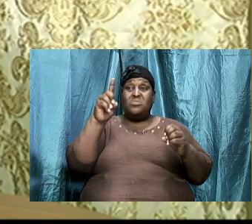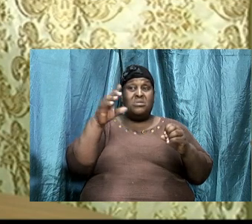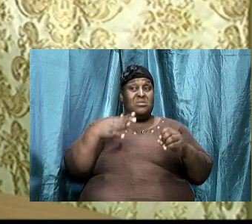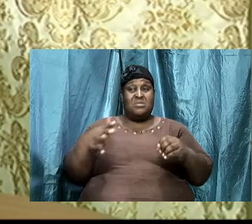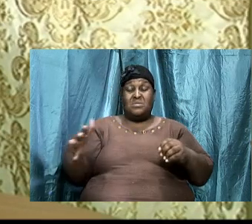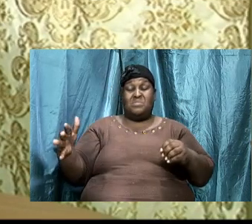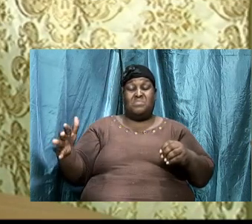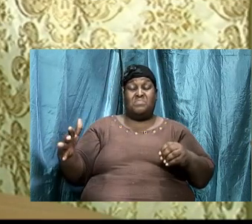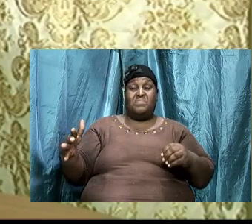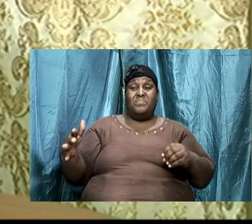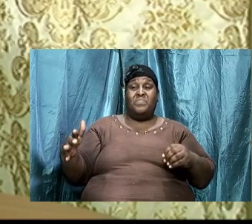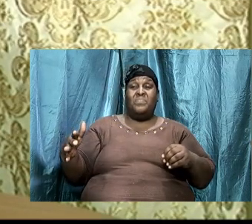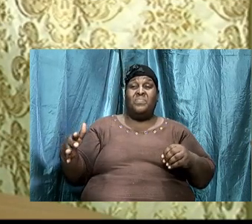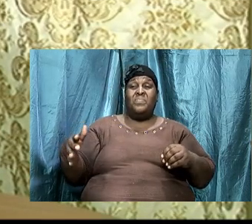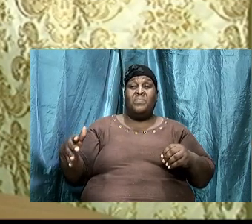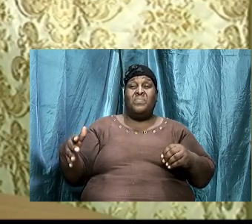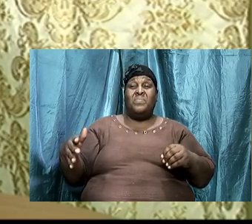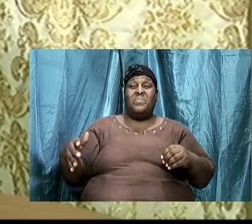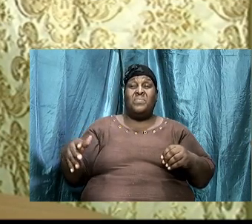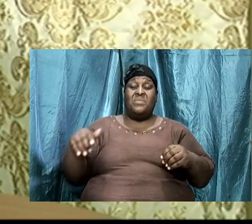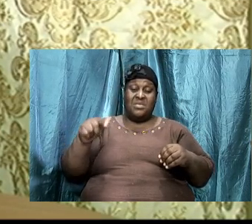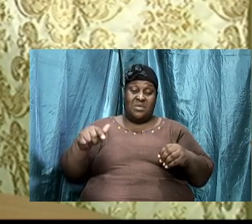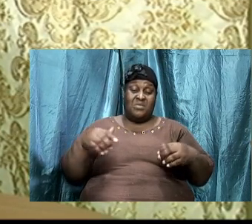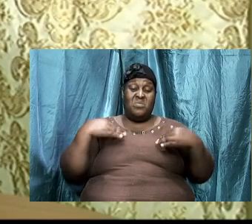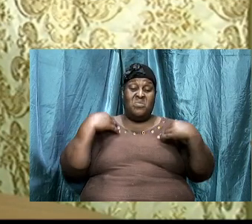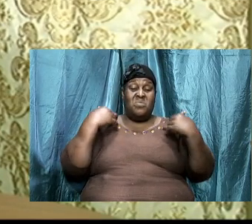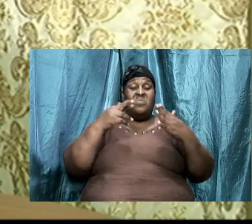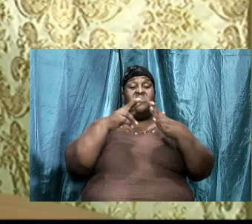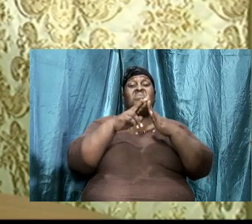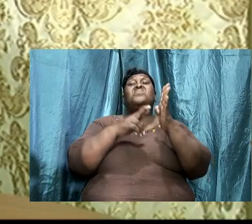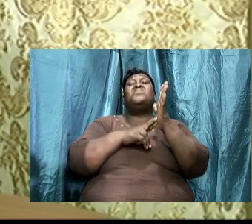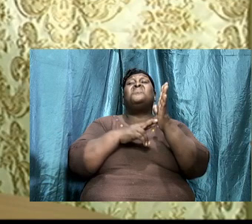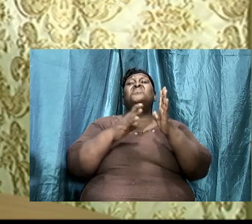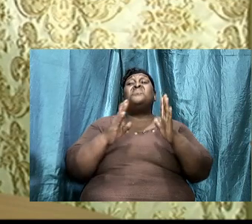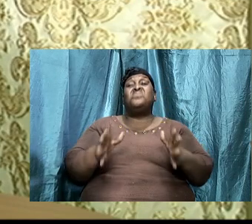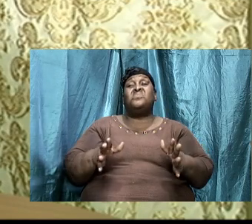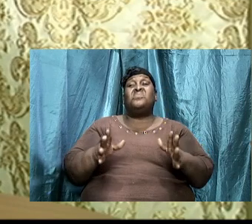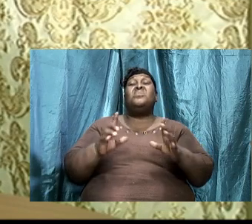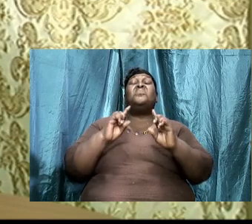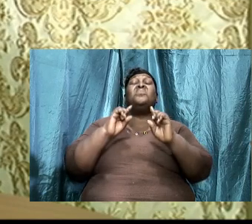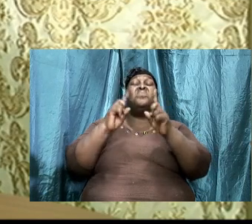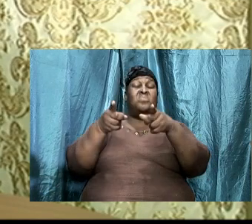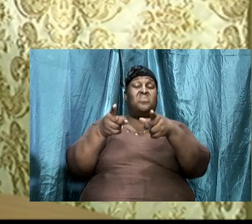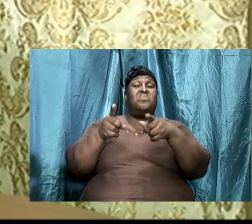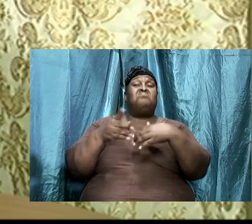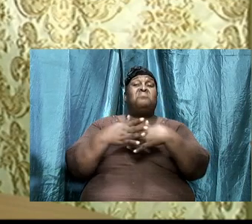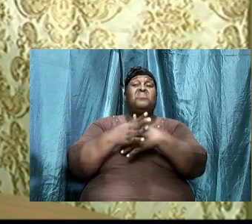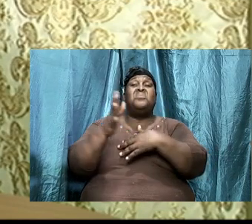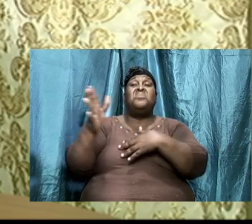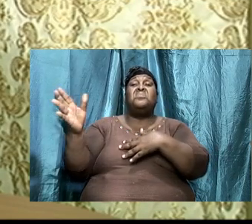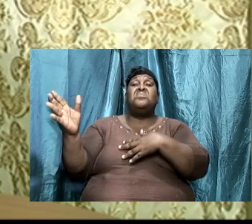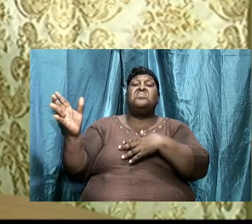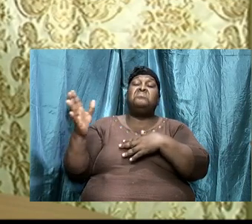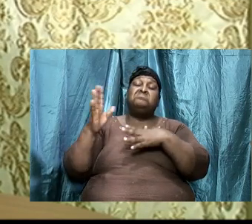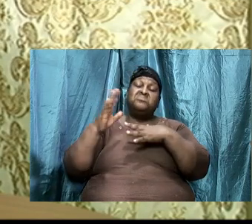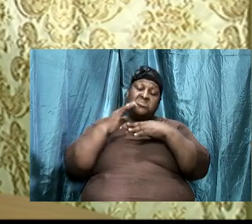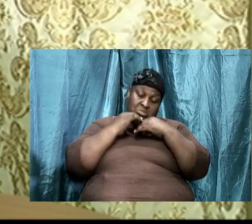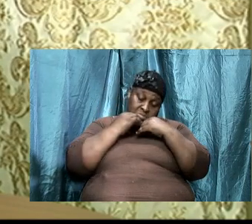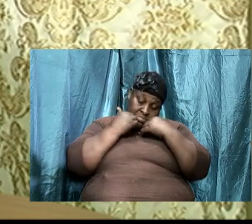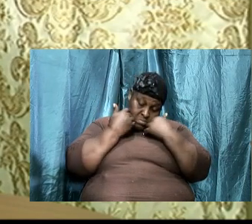rich young ruler went away with his face hanging down